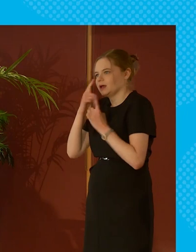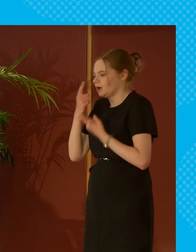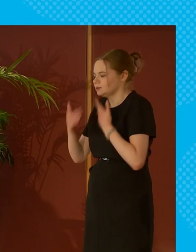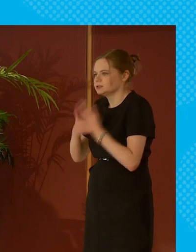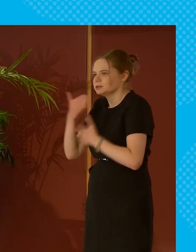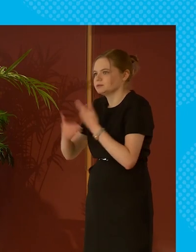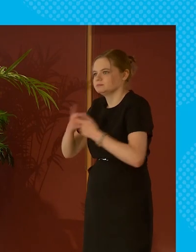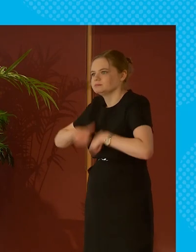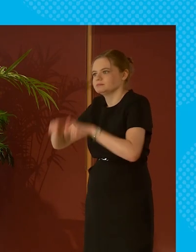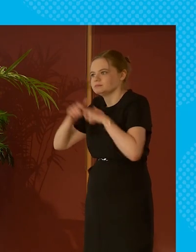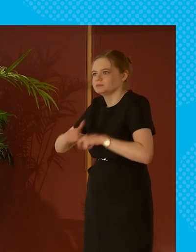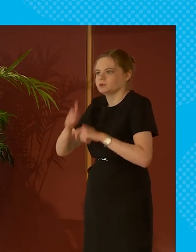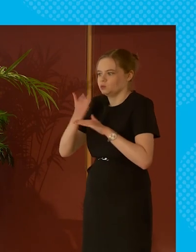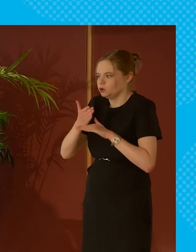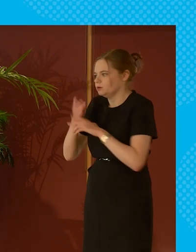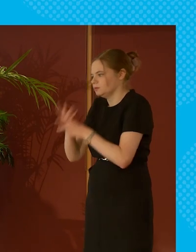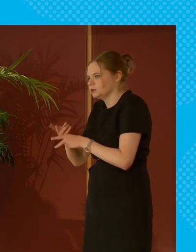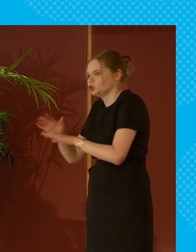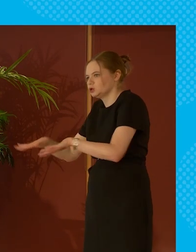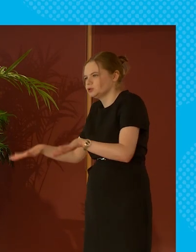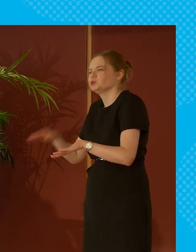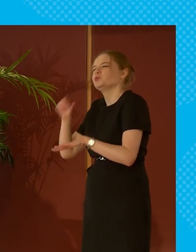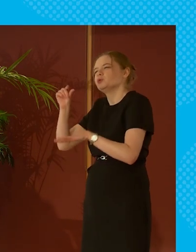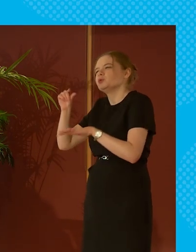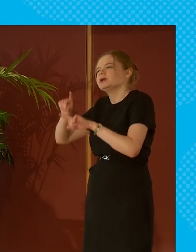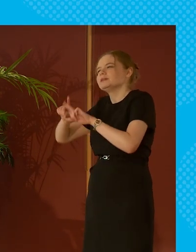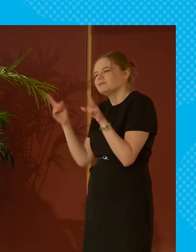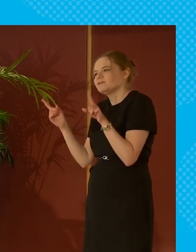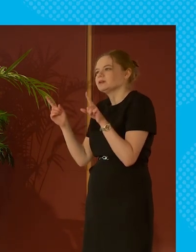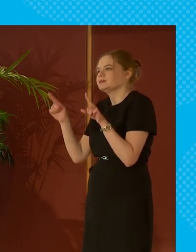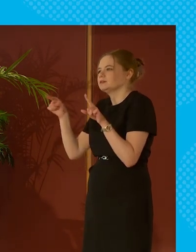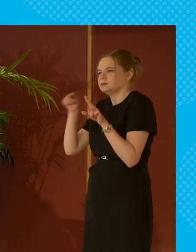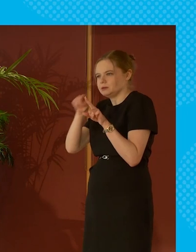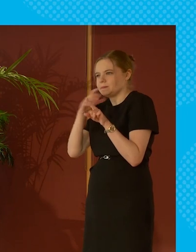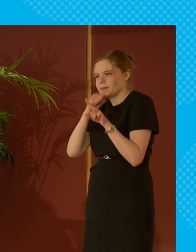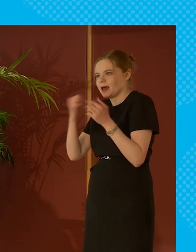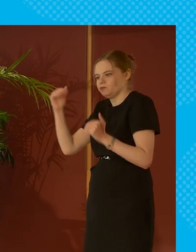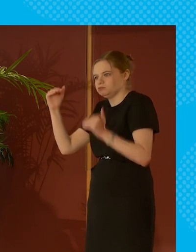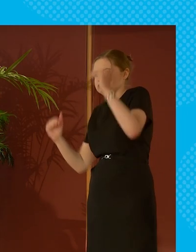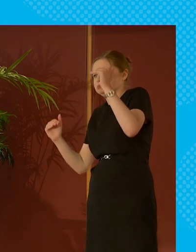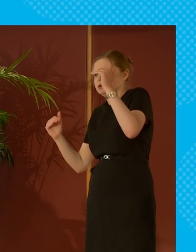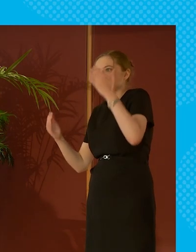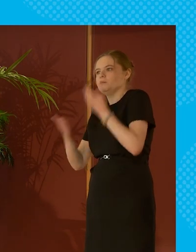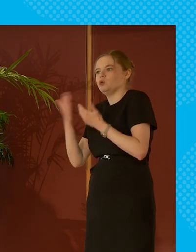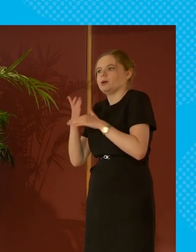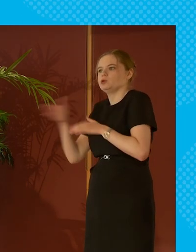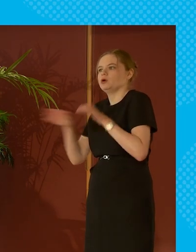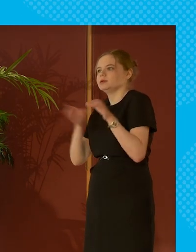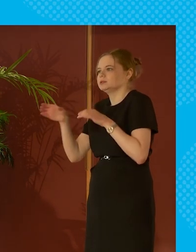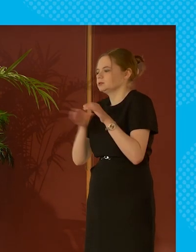maintain that so there are some differences just around lower levels of unemployment and higher levels of income still